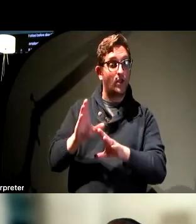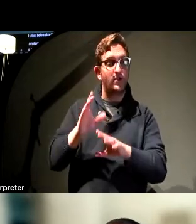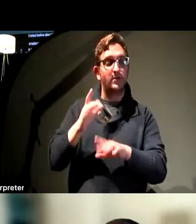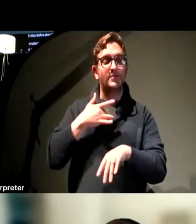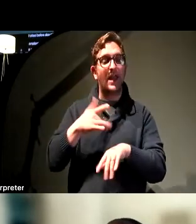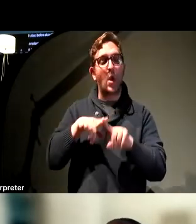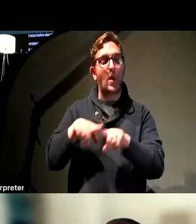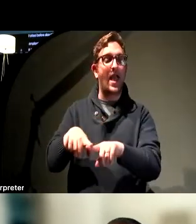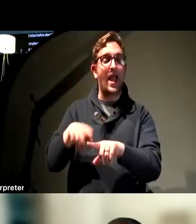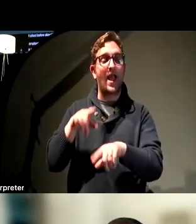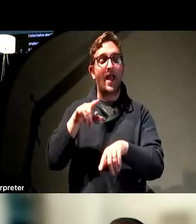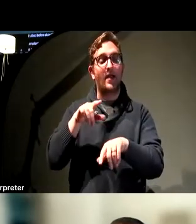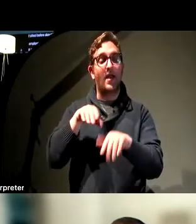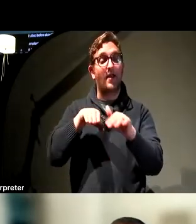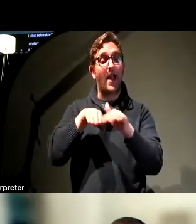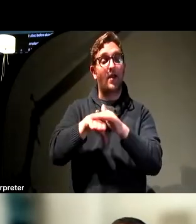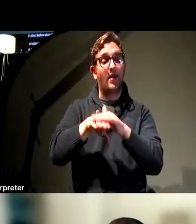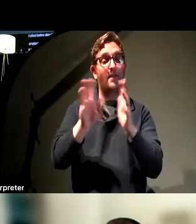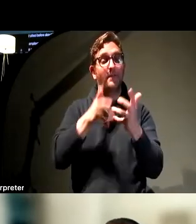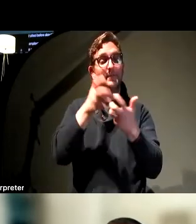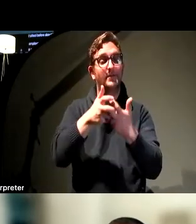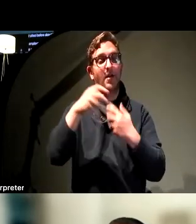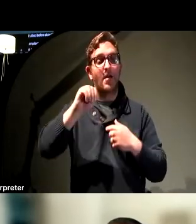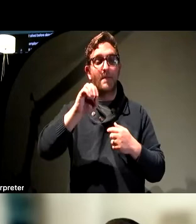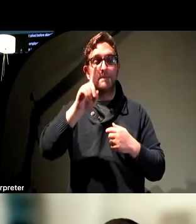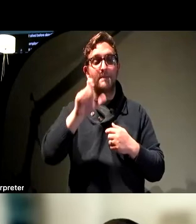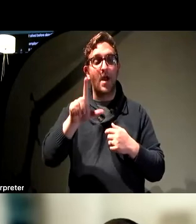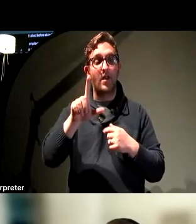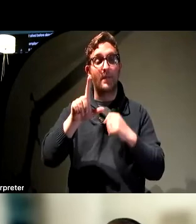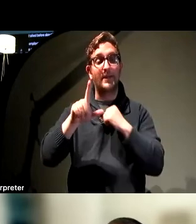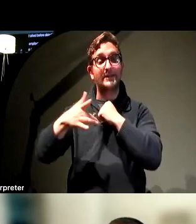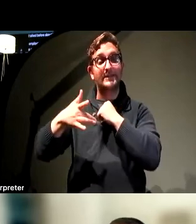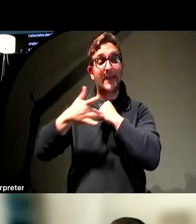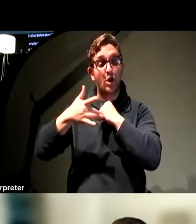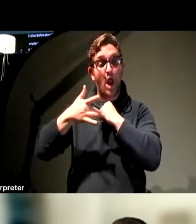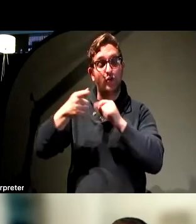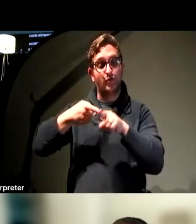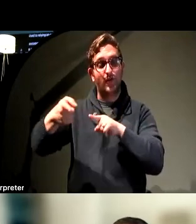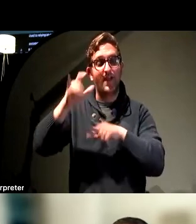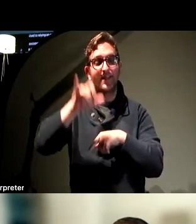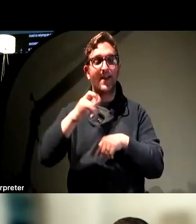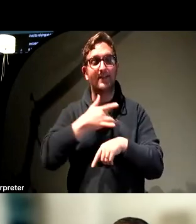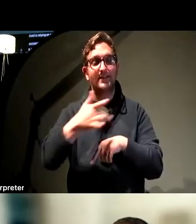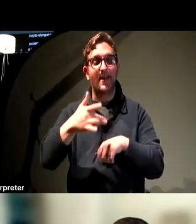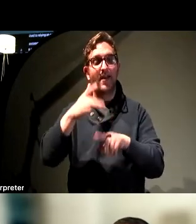accommodations-based model. Where with technology, what we're really asked to do is to